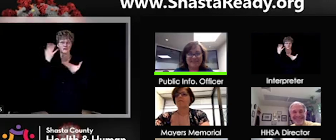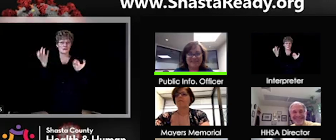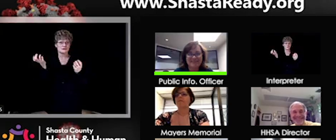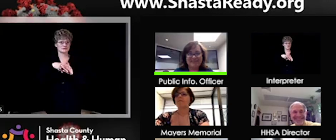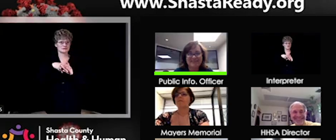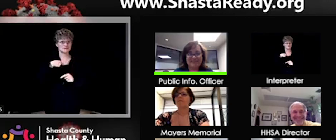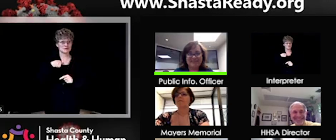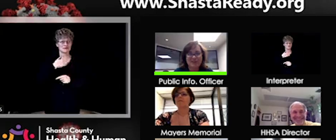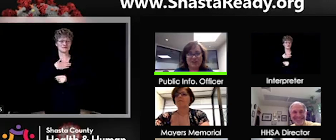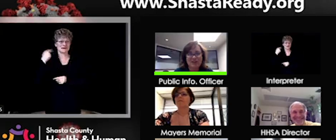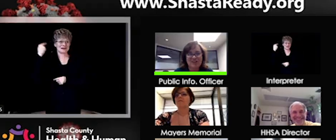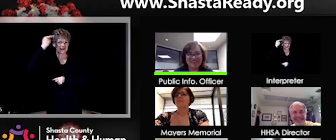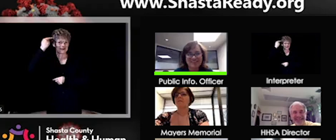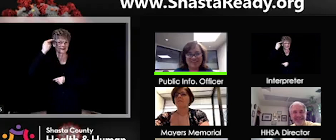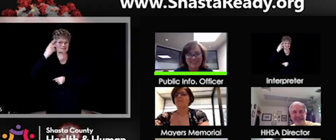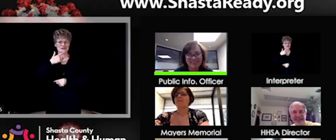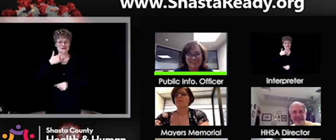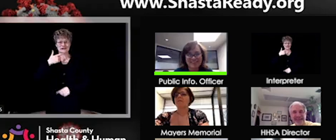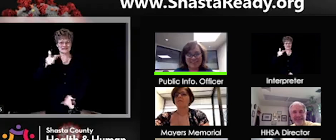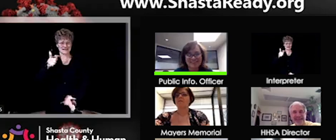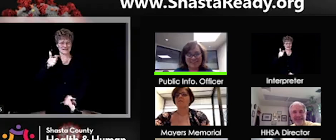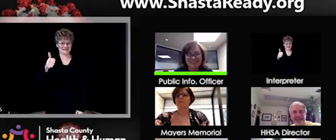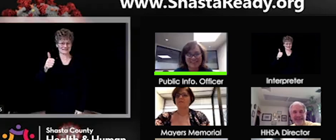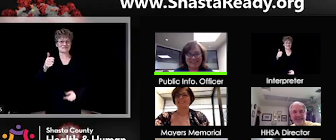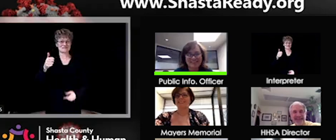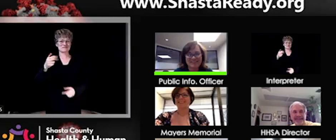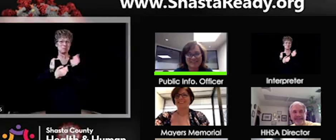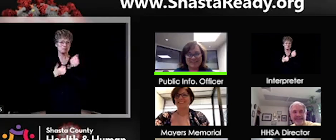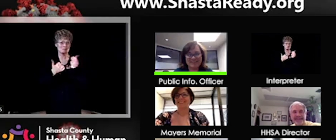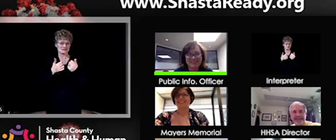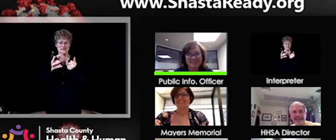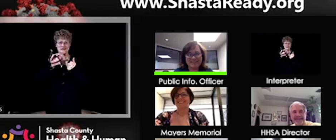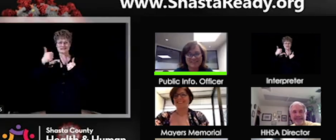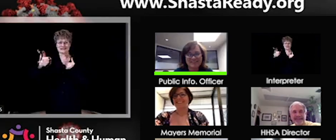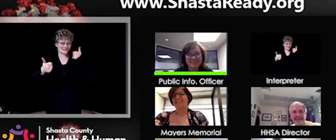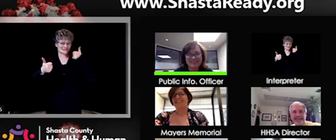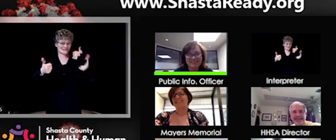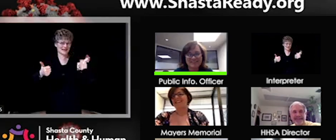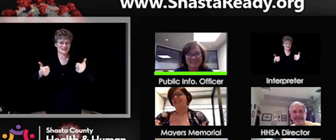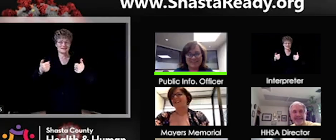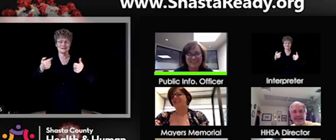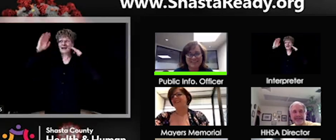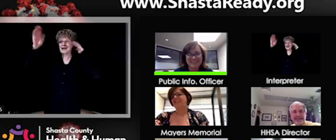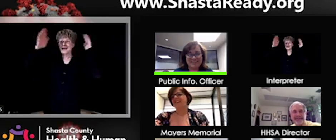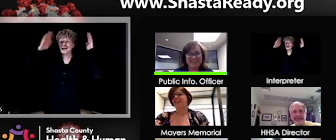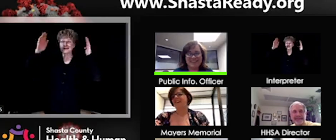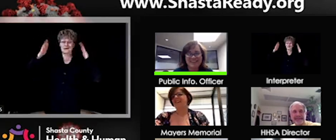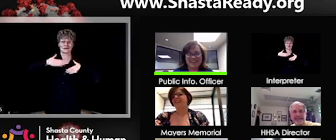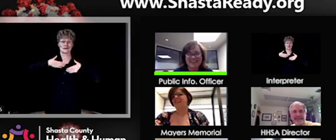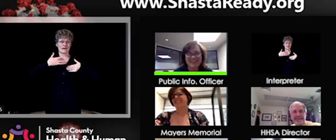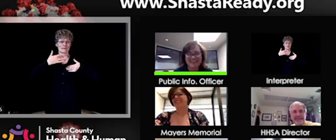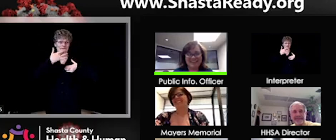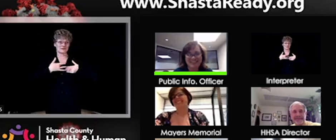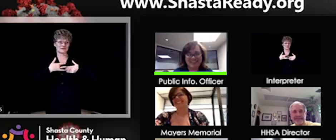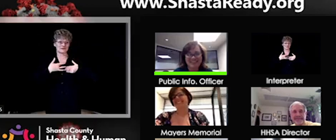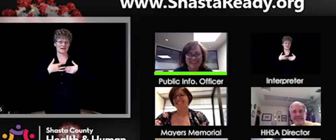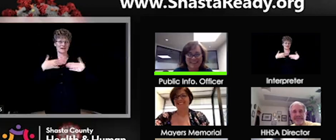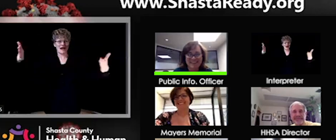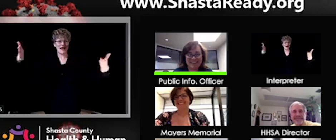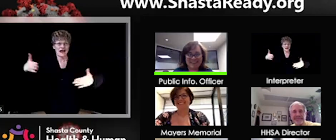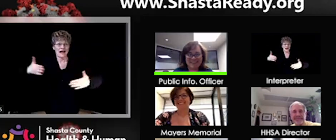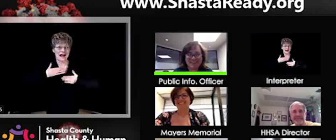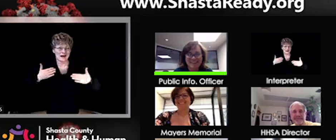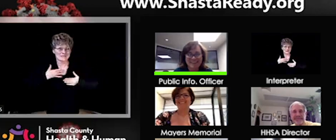They're my nephews. They're 10 today. And I told them that I would say, uh, hello and happy birthday on our press briefings today. So.